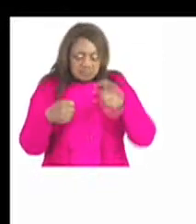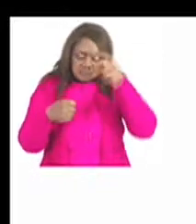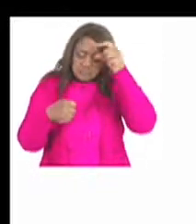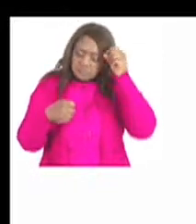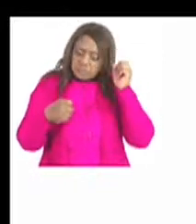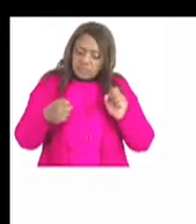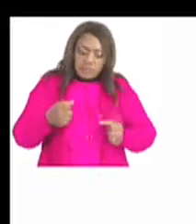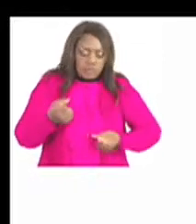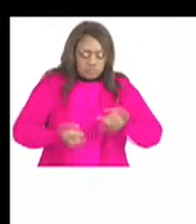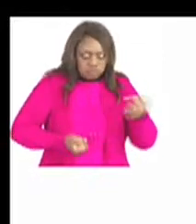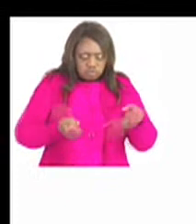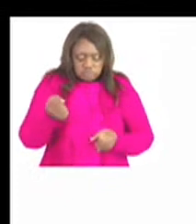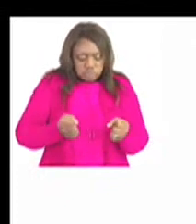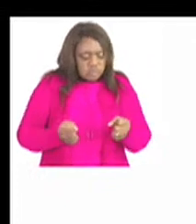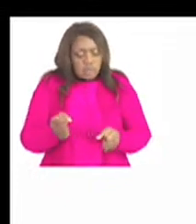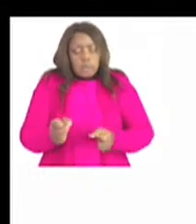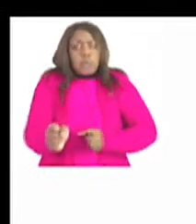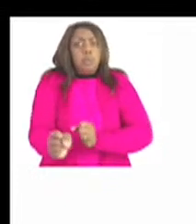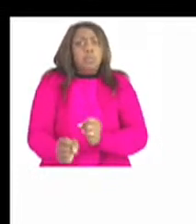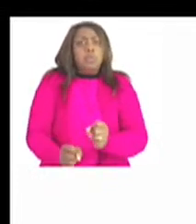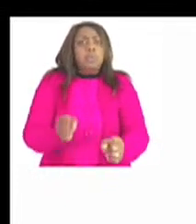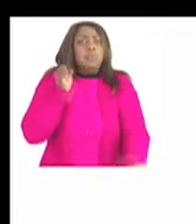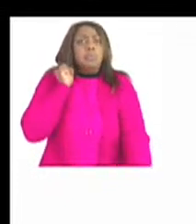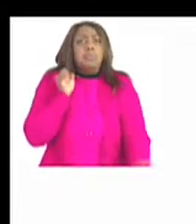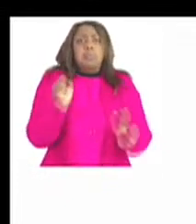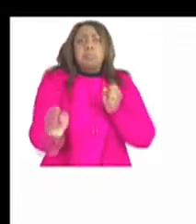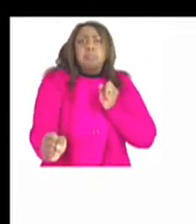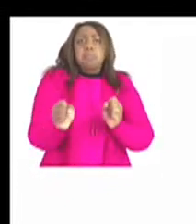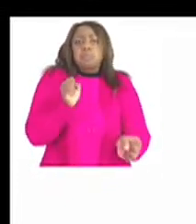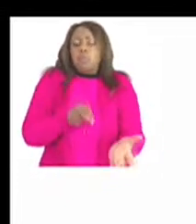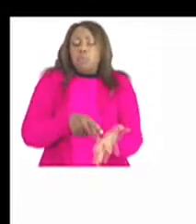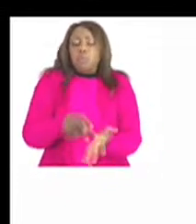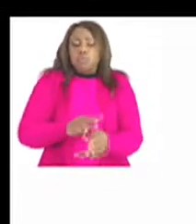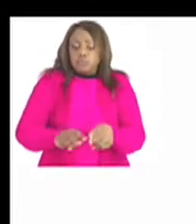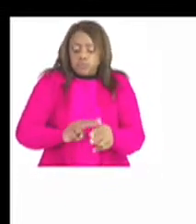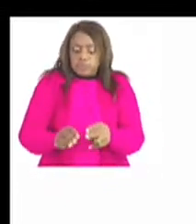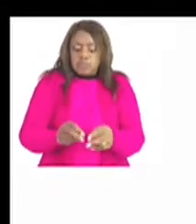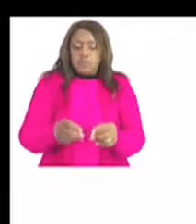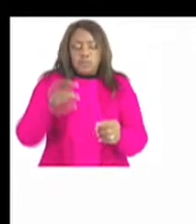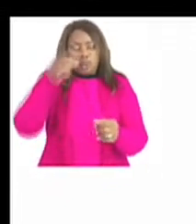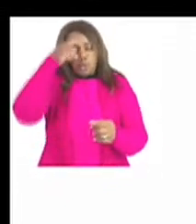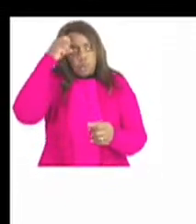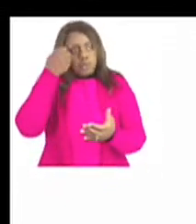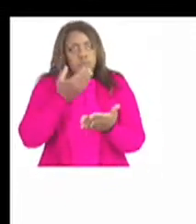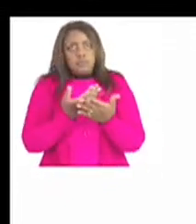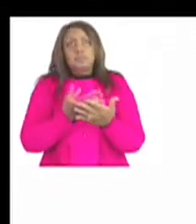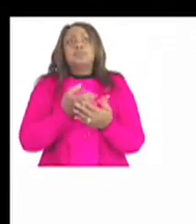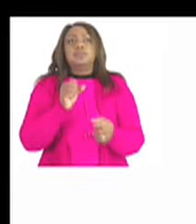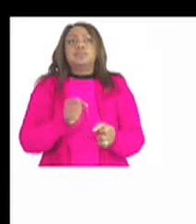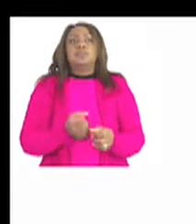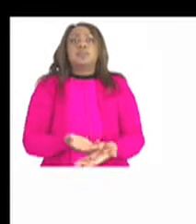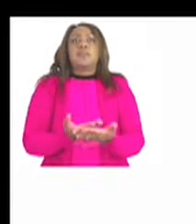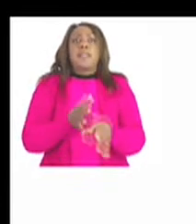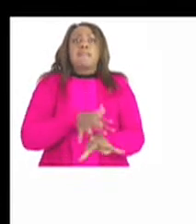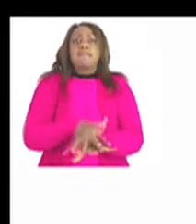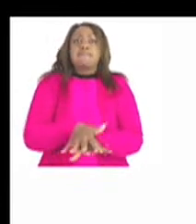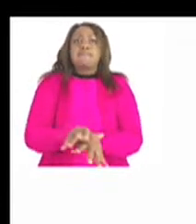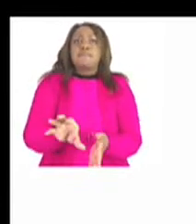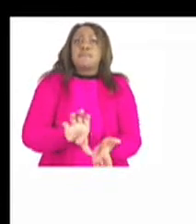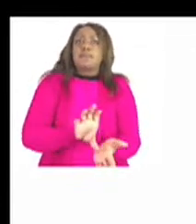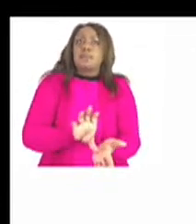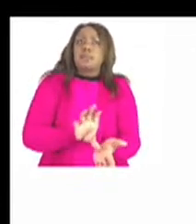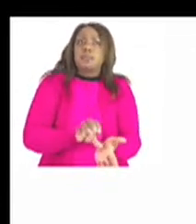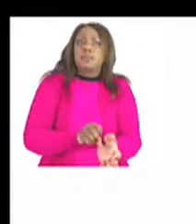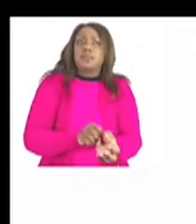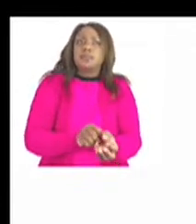and the carbon dioxide that you breathe out and then the phases when you go to the toilet those are the